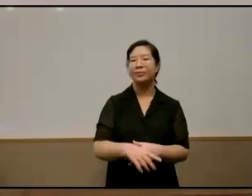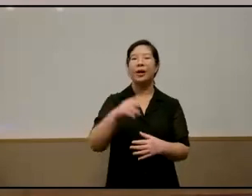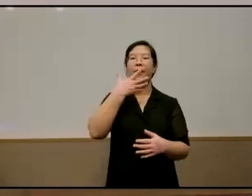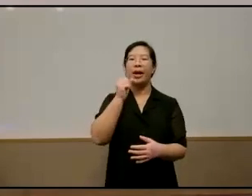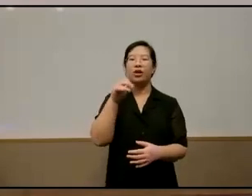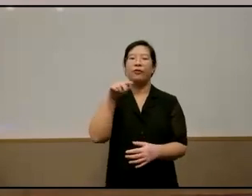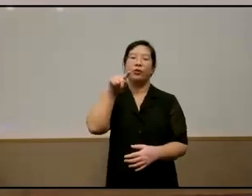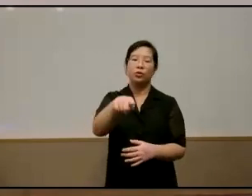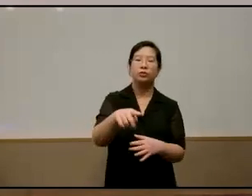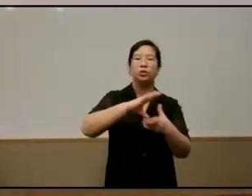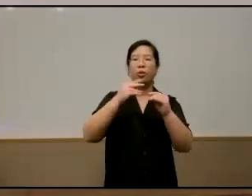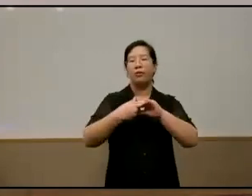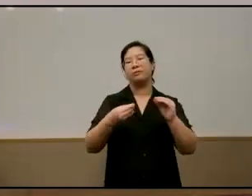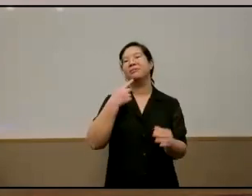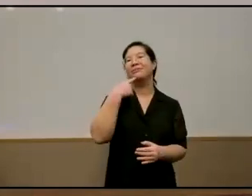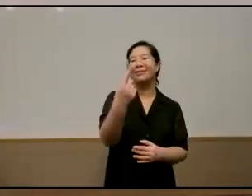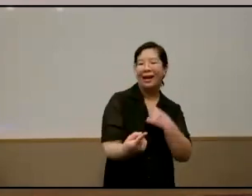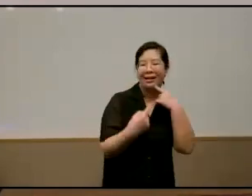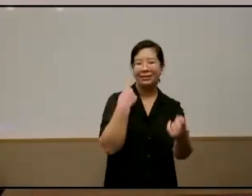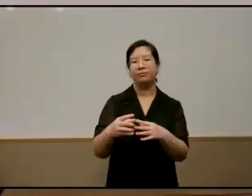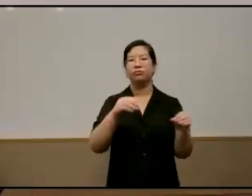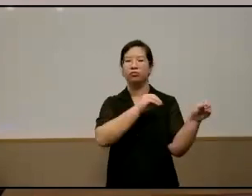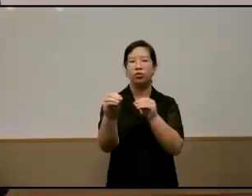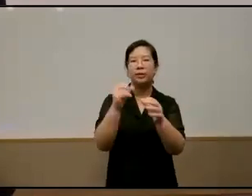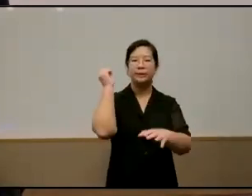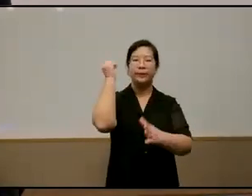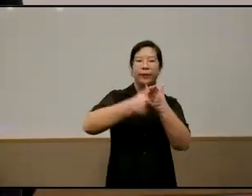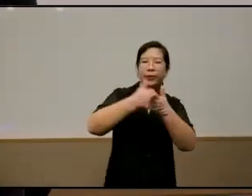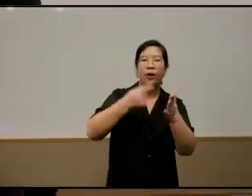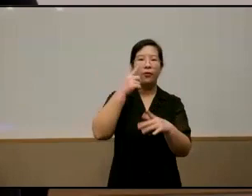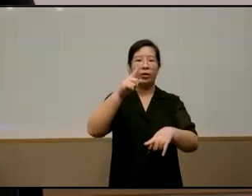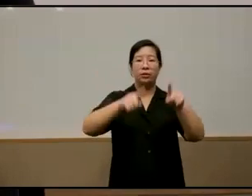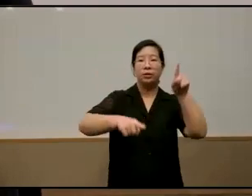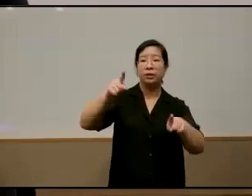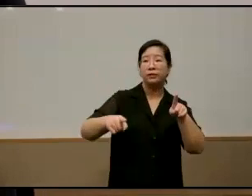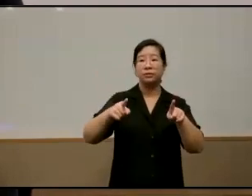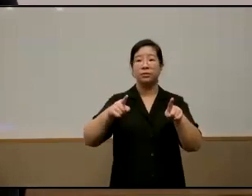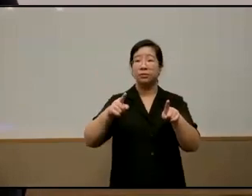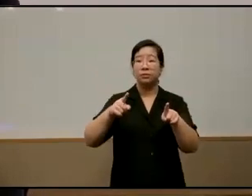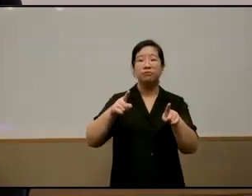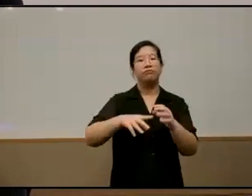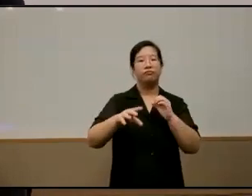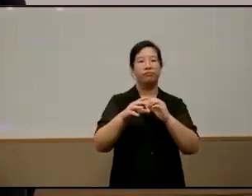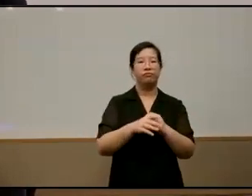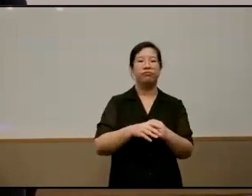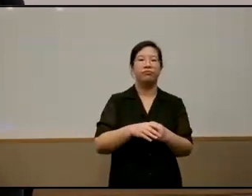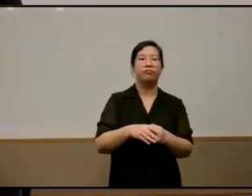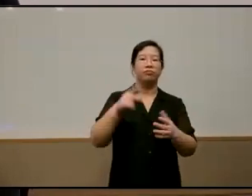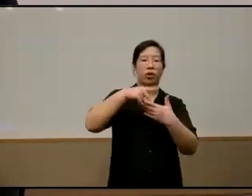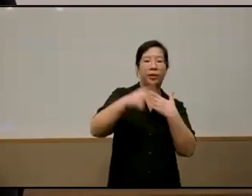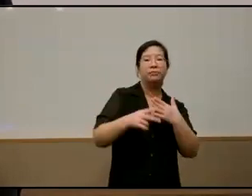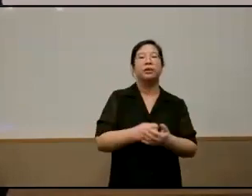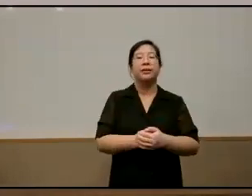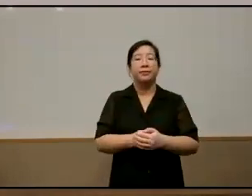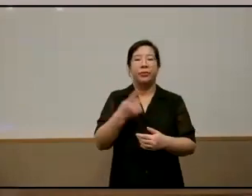storytelling movement that champions multiple social causes we believe that people's accounts of the best versions of themselves